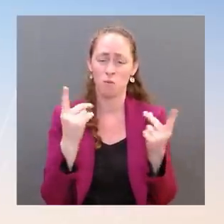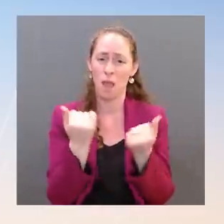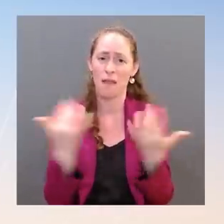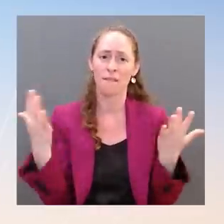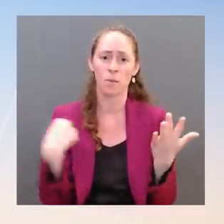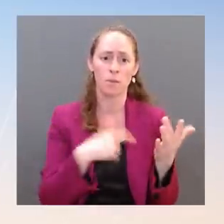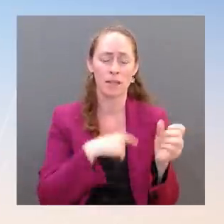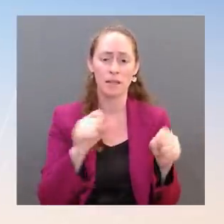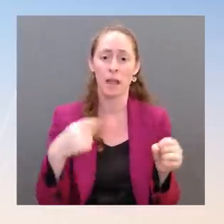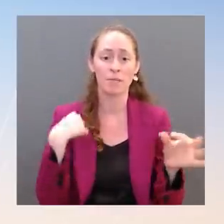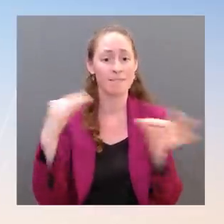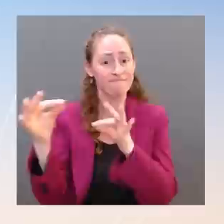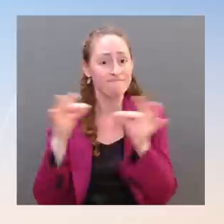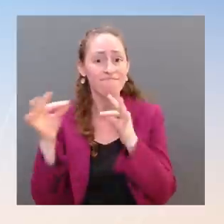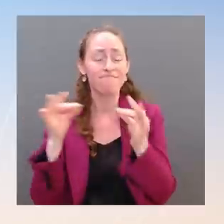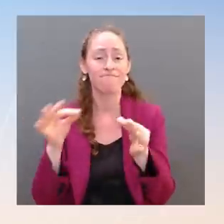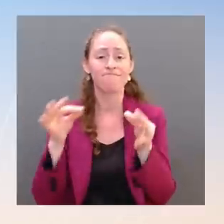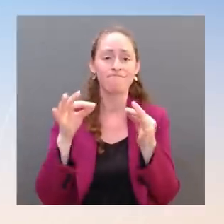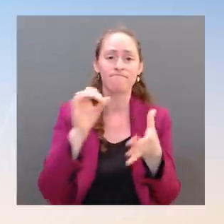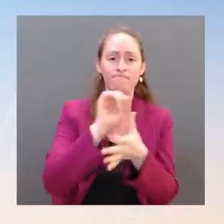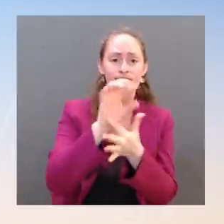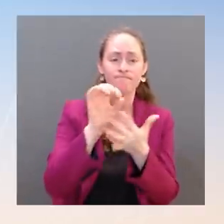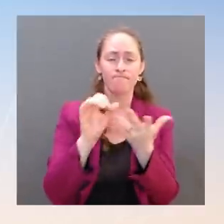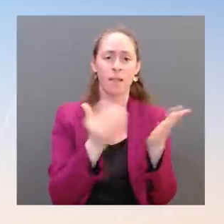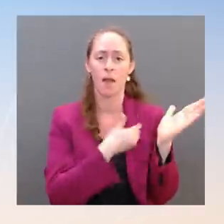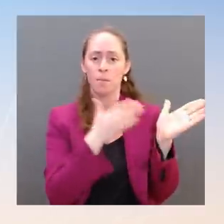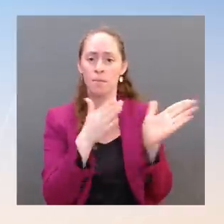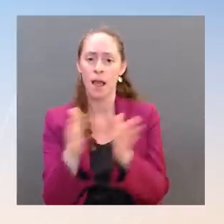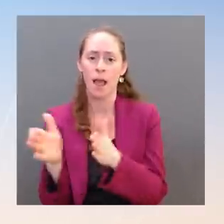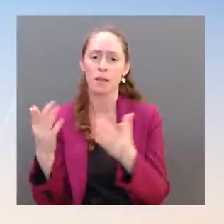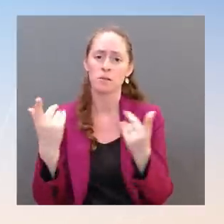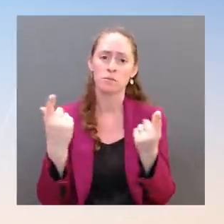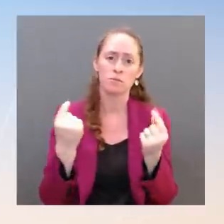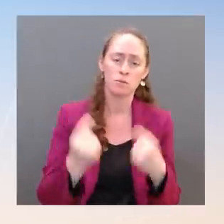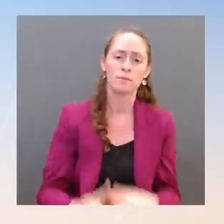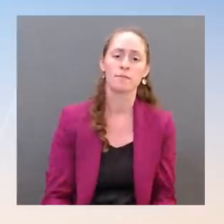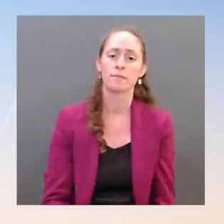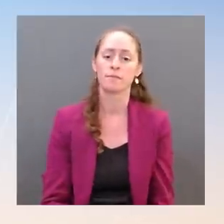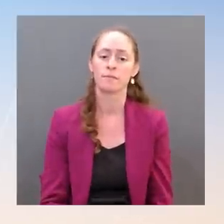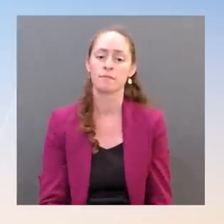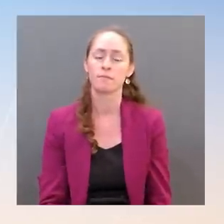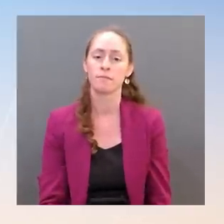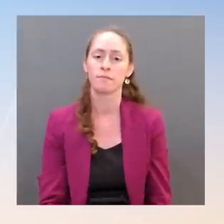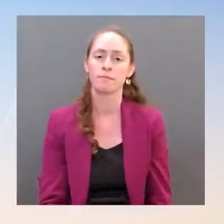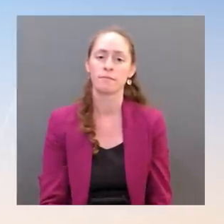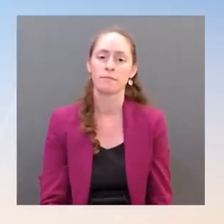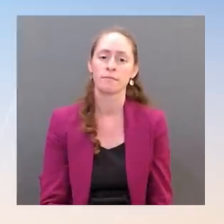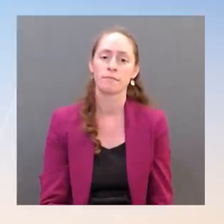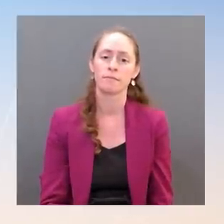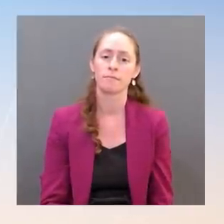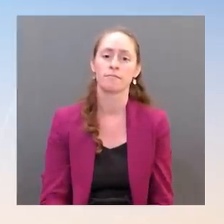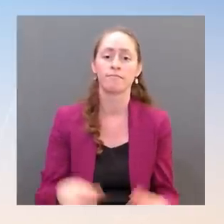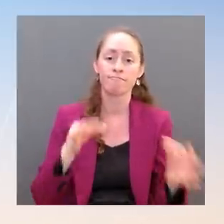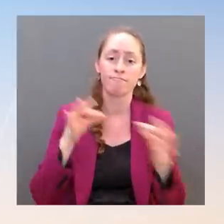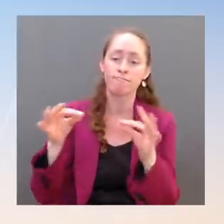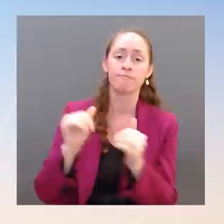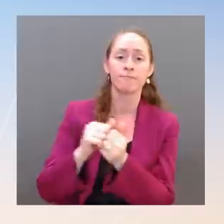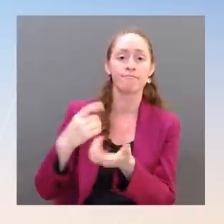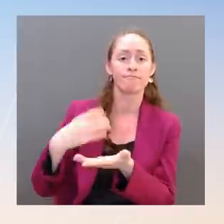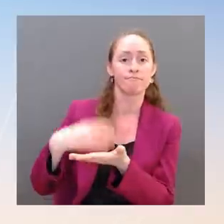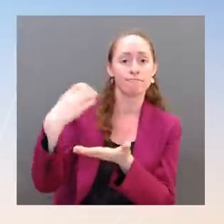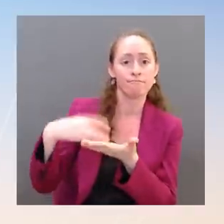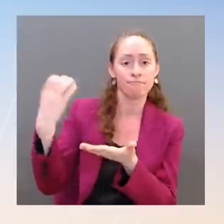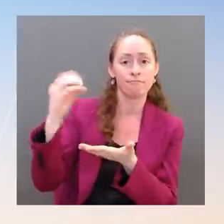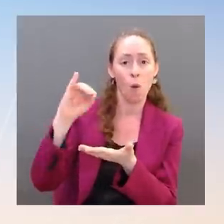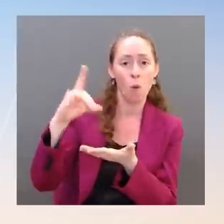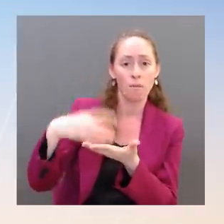past several months of what we're doing, whether it's the Strategic Petroleum Reserve, whether it's the Ethanol 15, to make